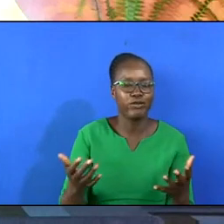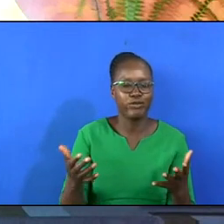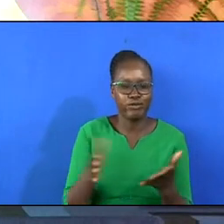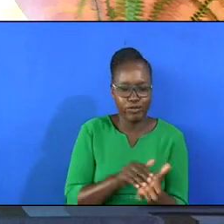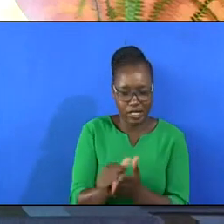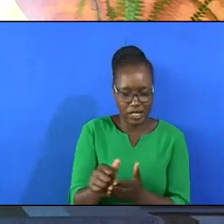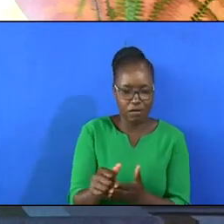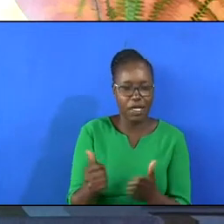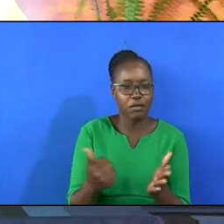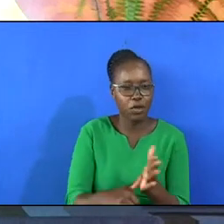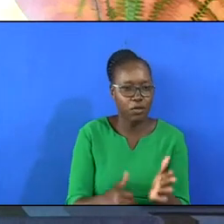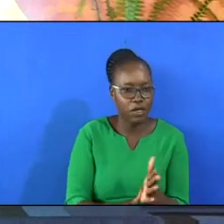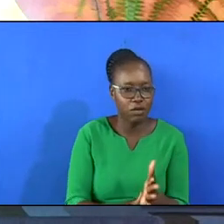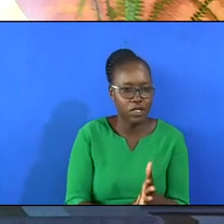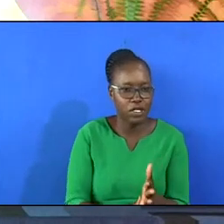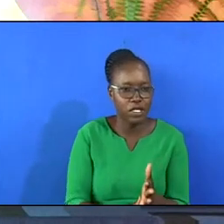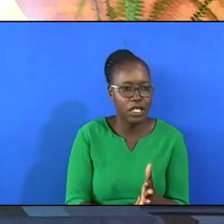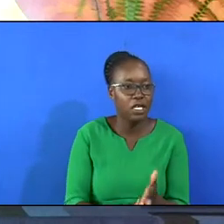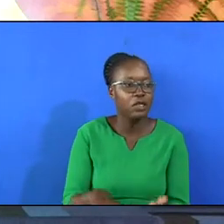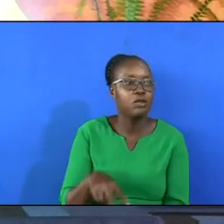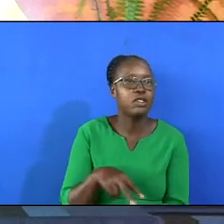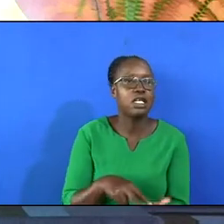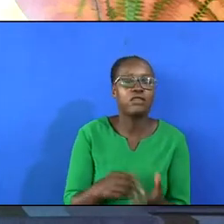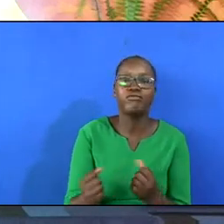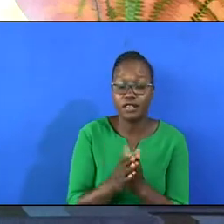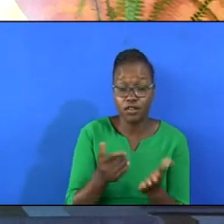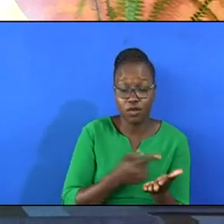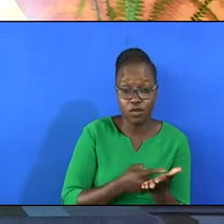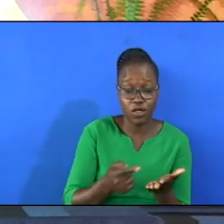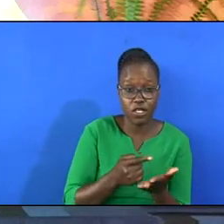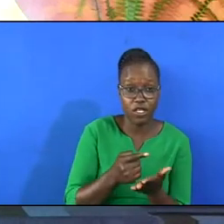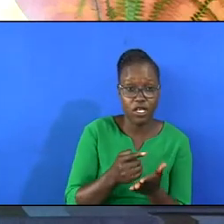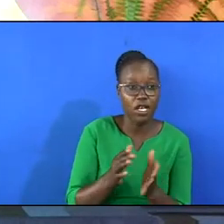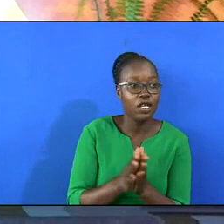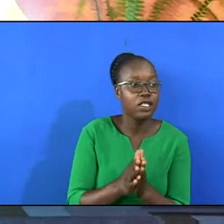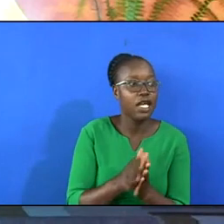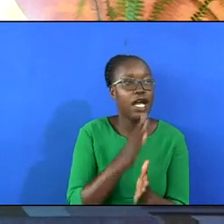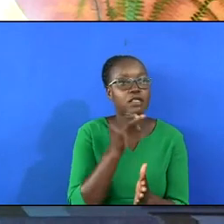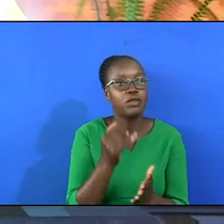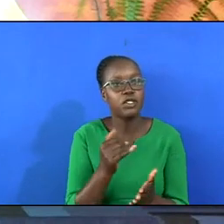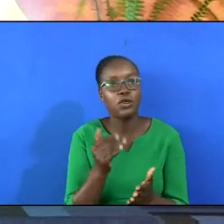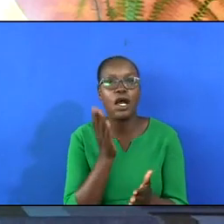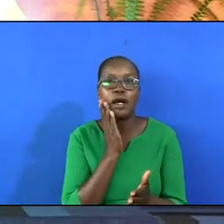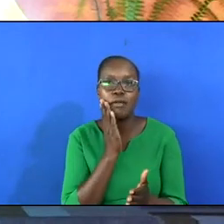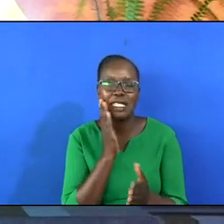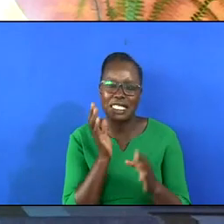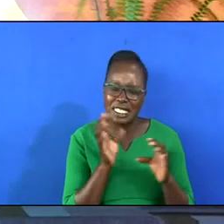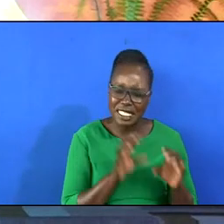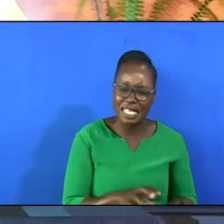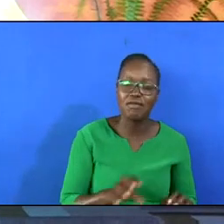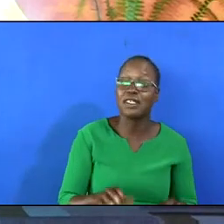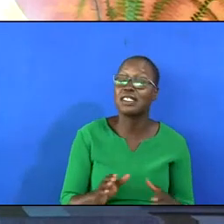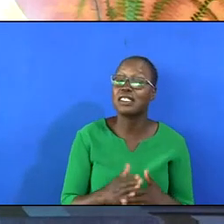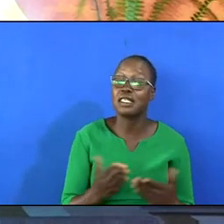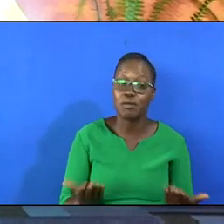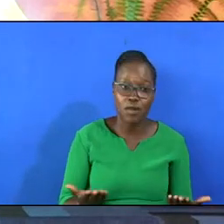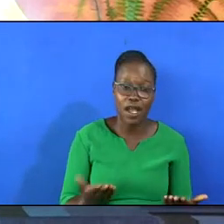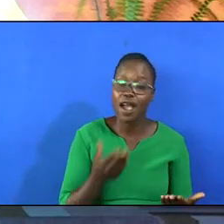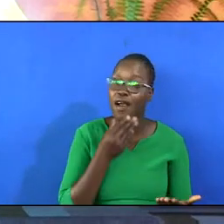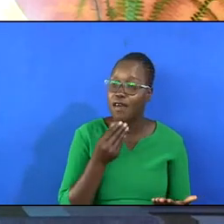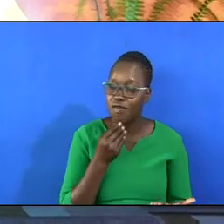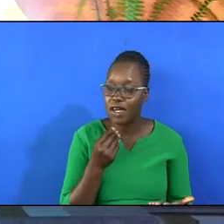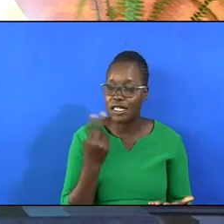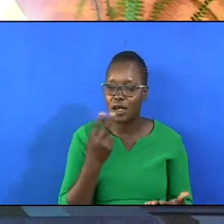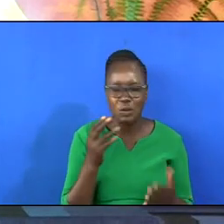by tribulation. We stand strong. I'd be speaking to a mother who is suffering somewhere. To a